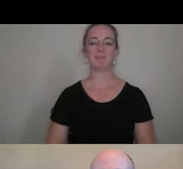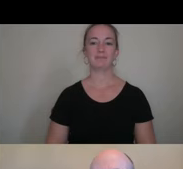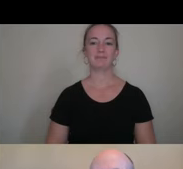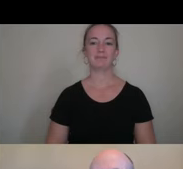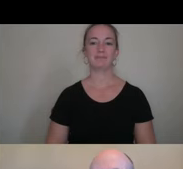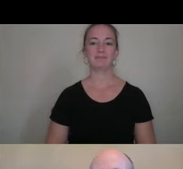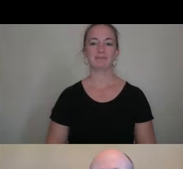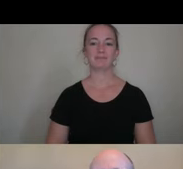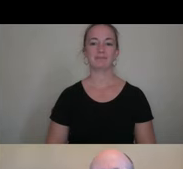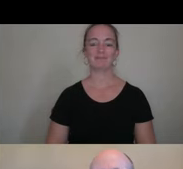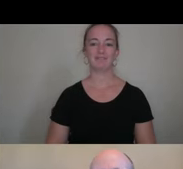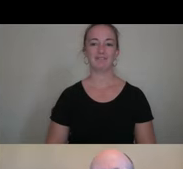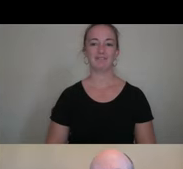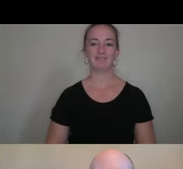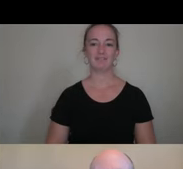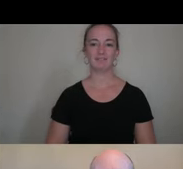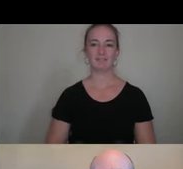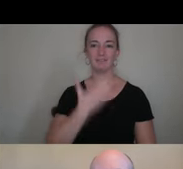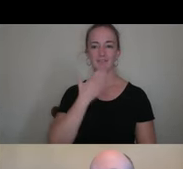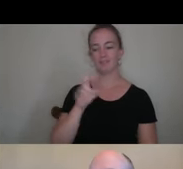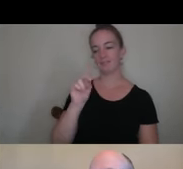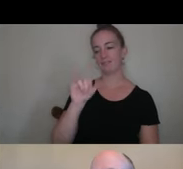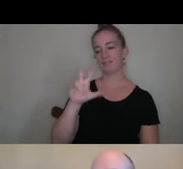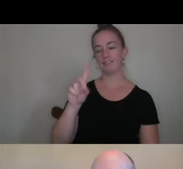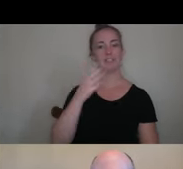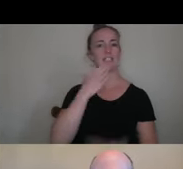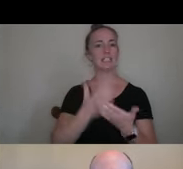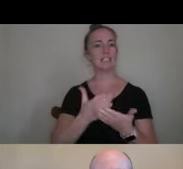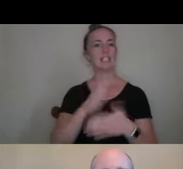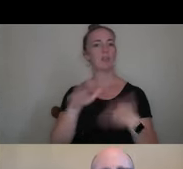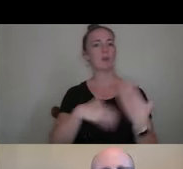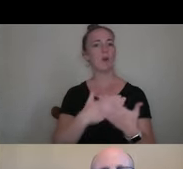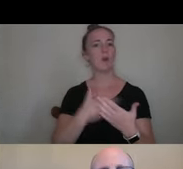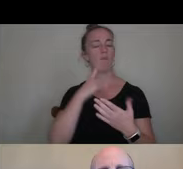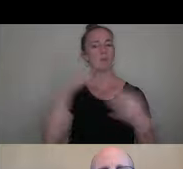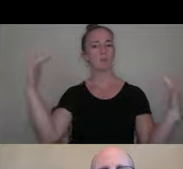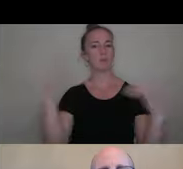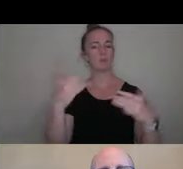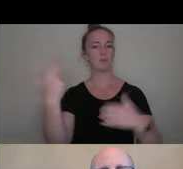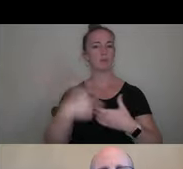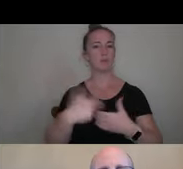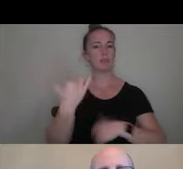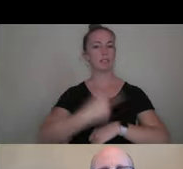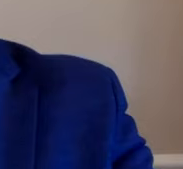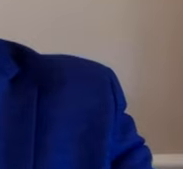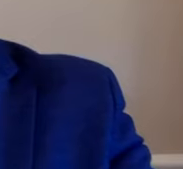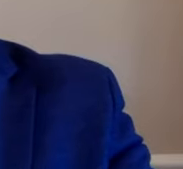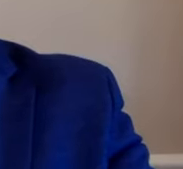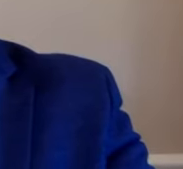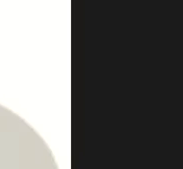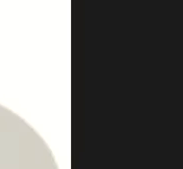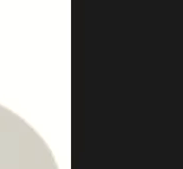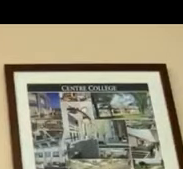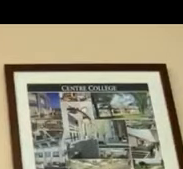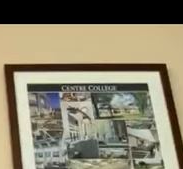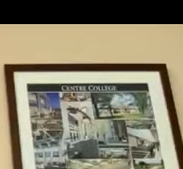Thank you so much, David. Um, and thank you all for joining us today as well this afternoon. So with change